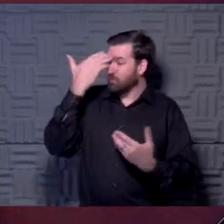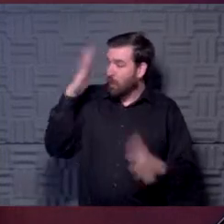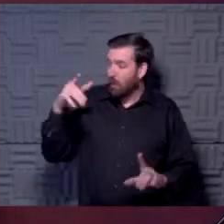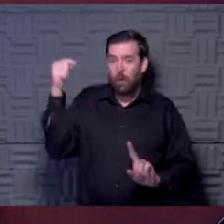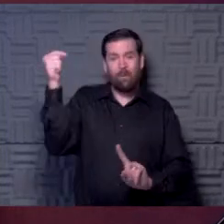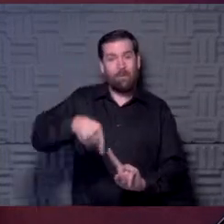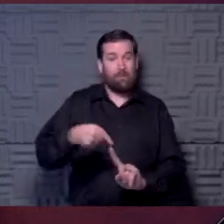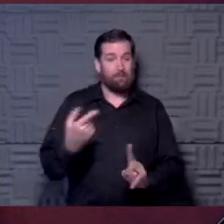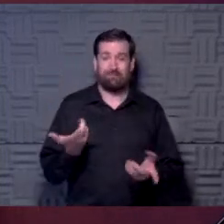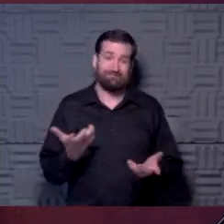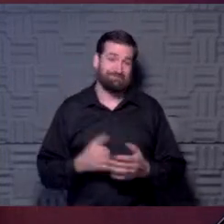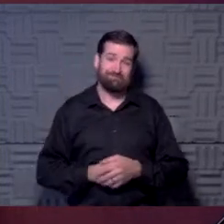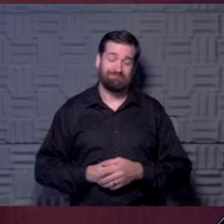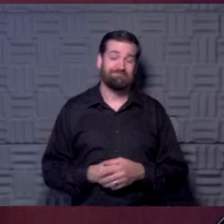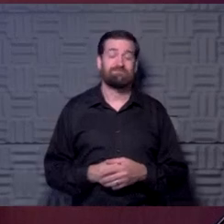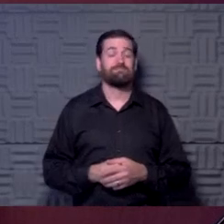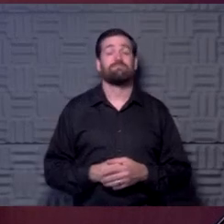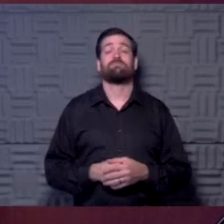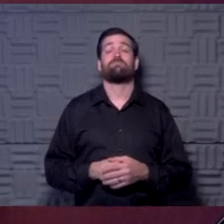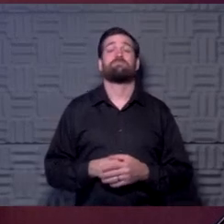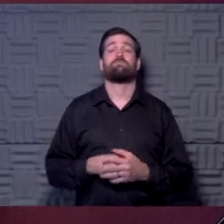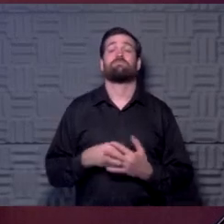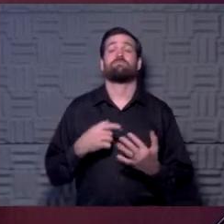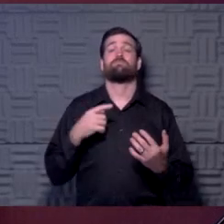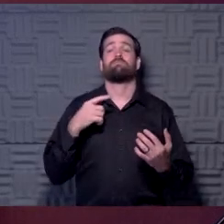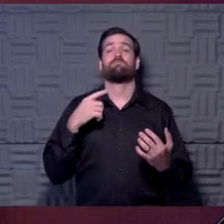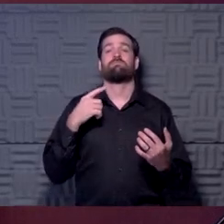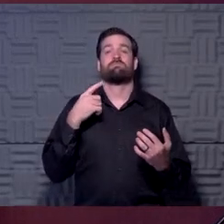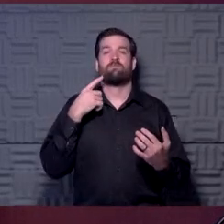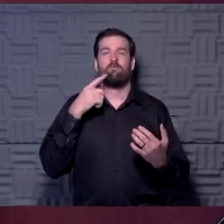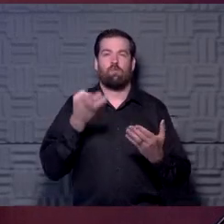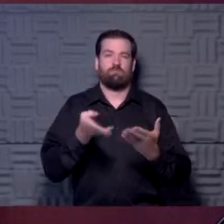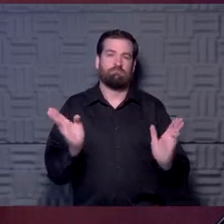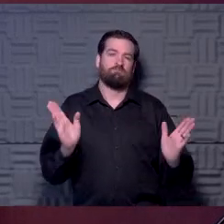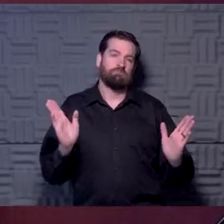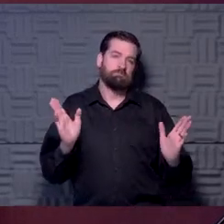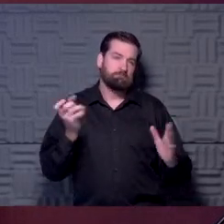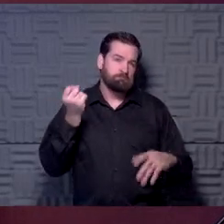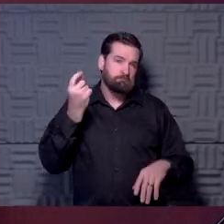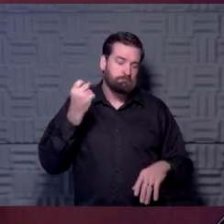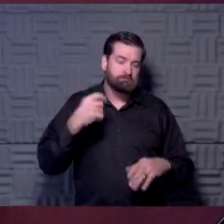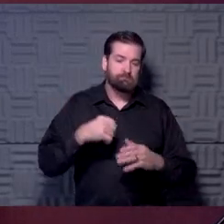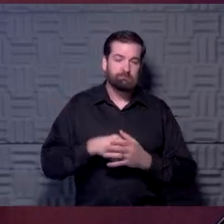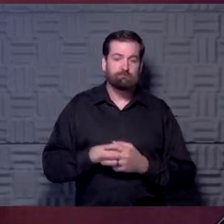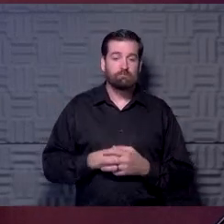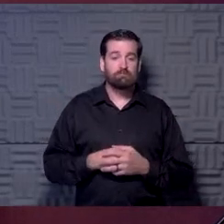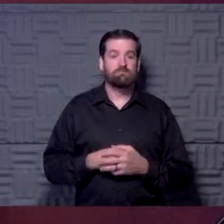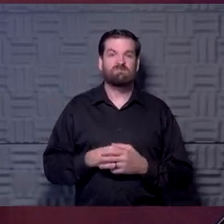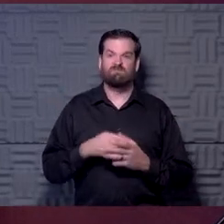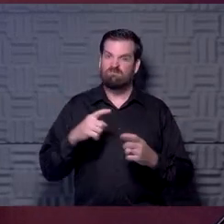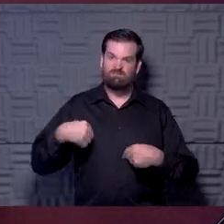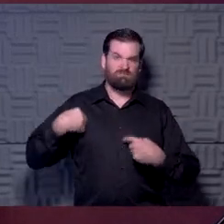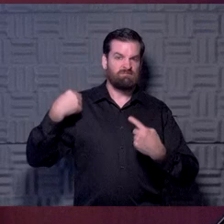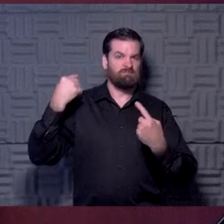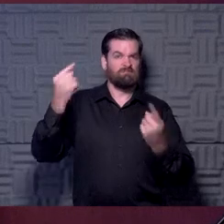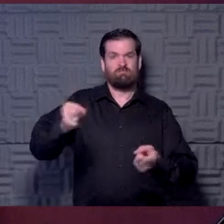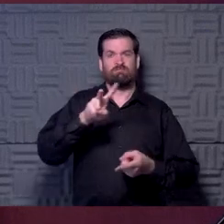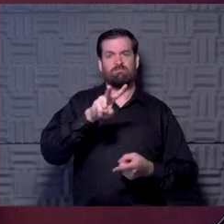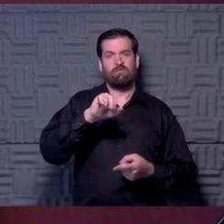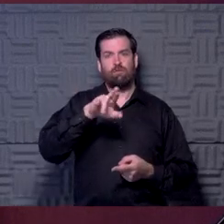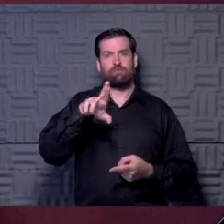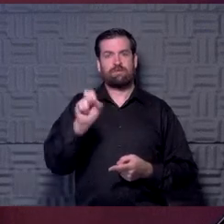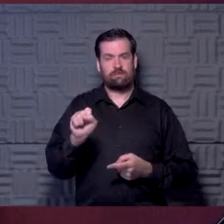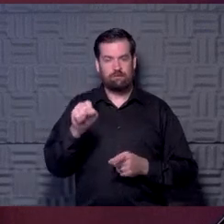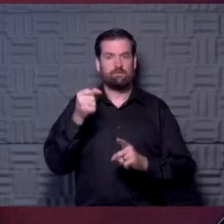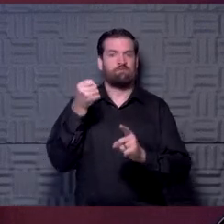sort of the million-dollar question, I think, to put it in context, know, for just to give the general audience a context, I think we've known for a long time that viruses affect the heart,